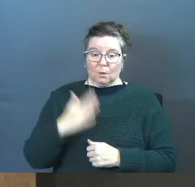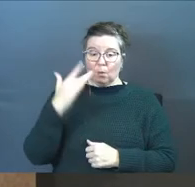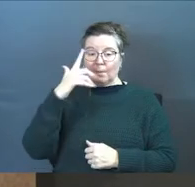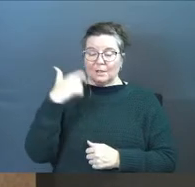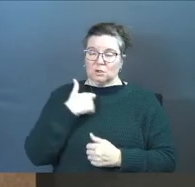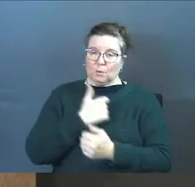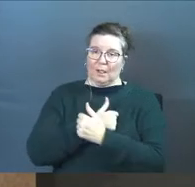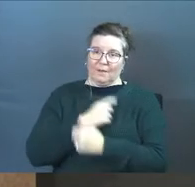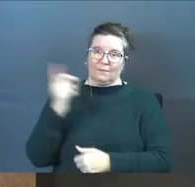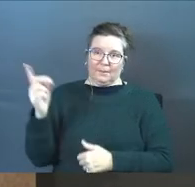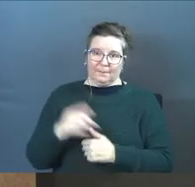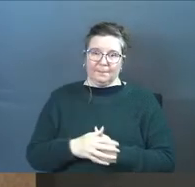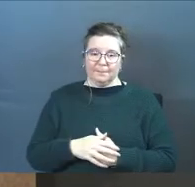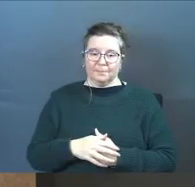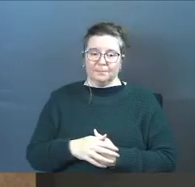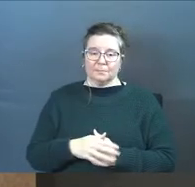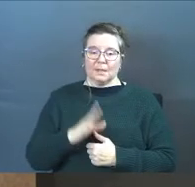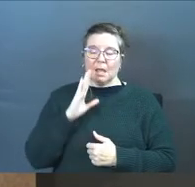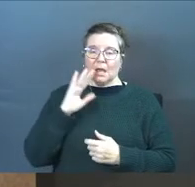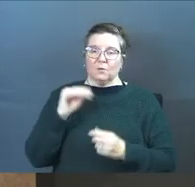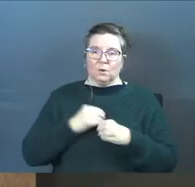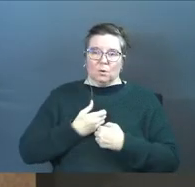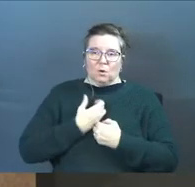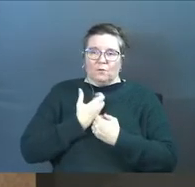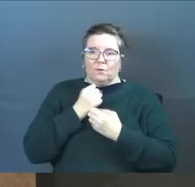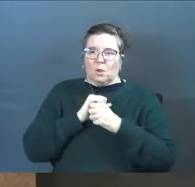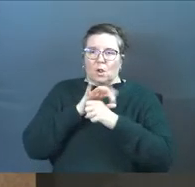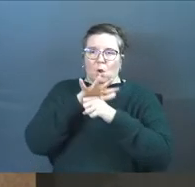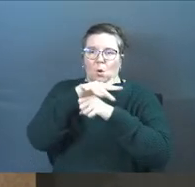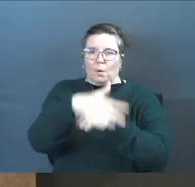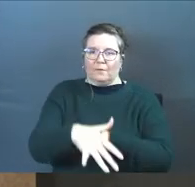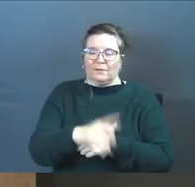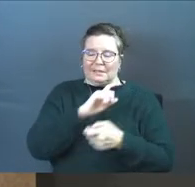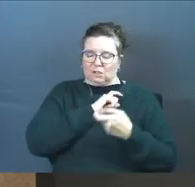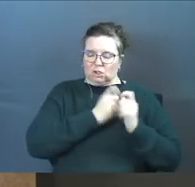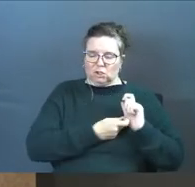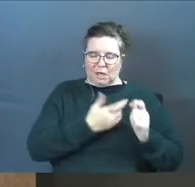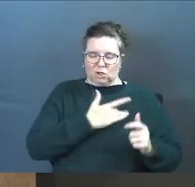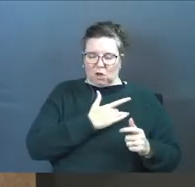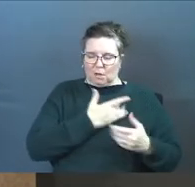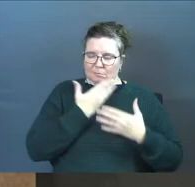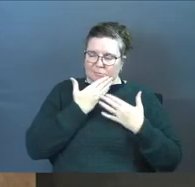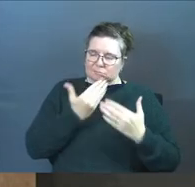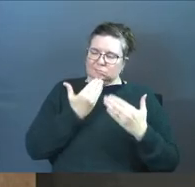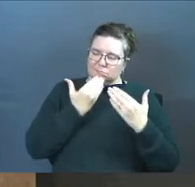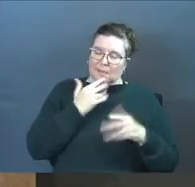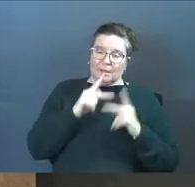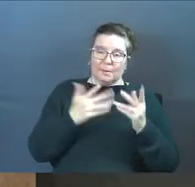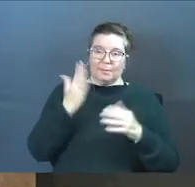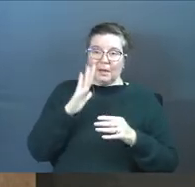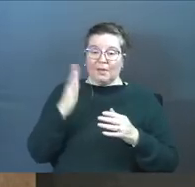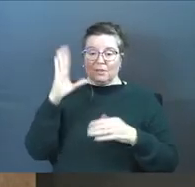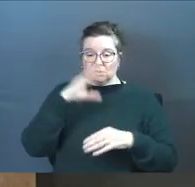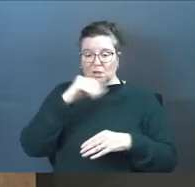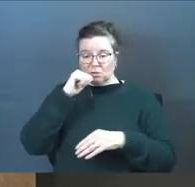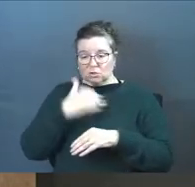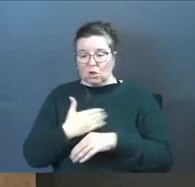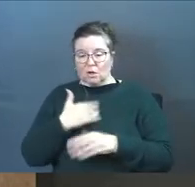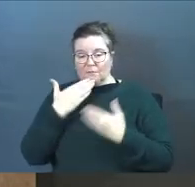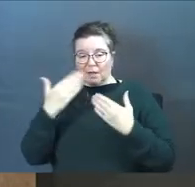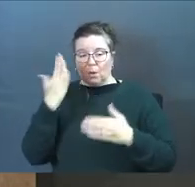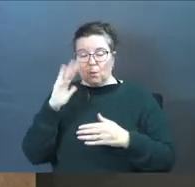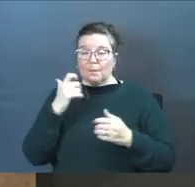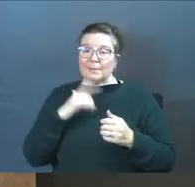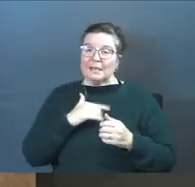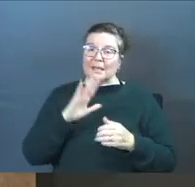because we love him and it'll flow out of us in a spirit of changed heart and gratitude as the people of God the sons and daughters of God